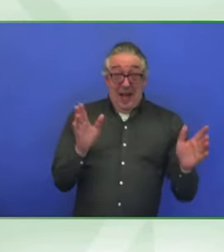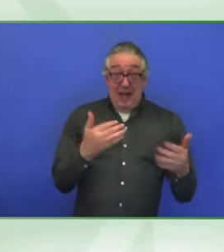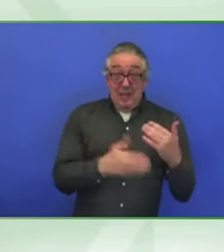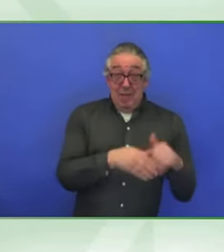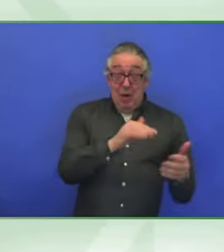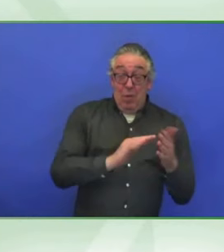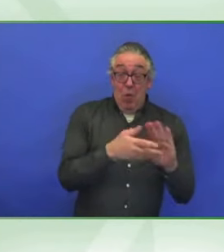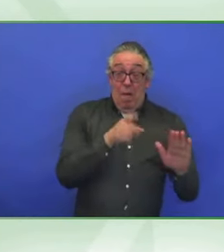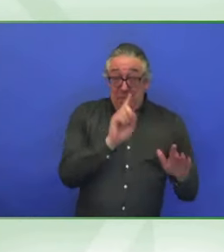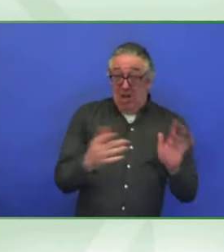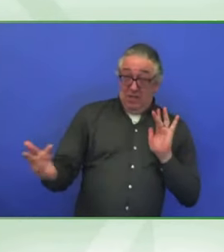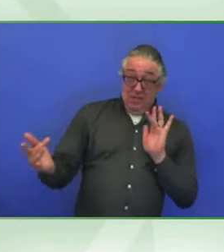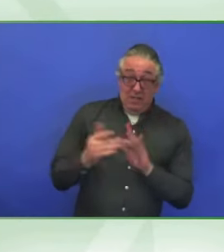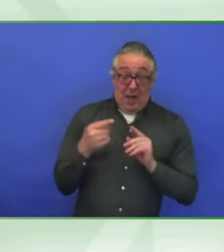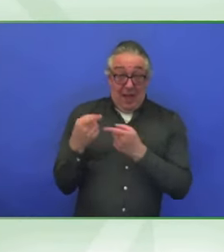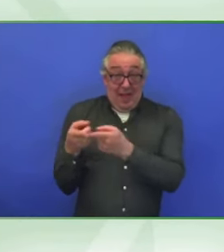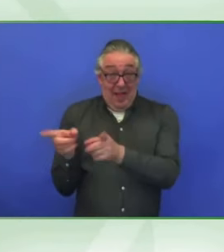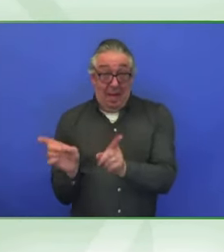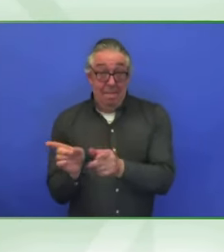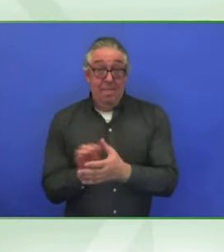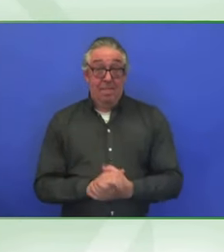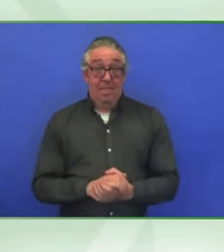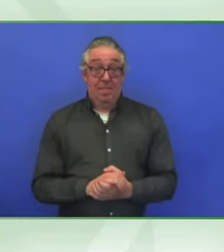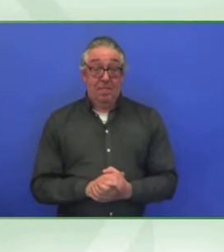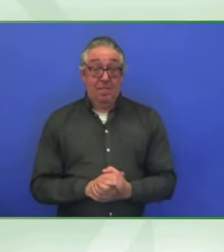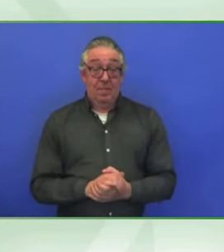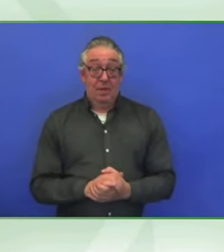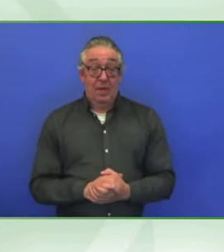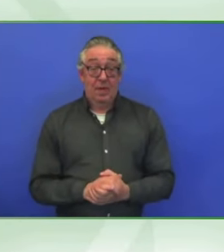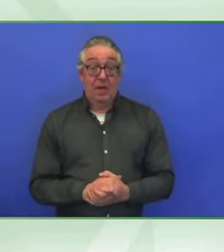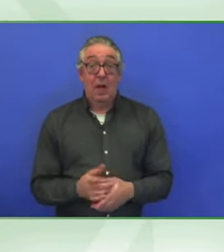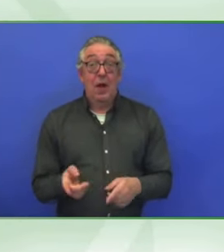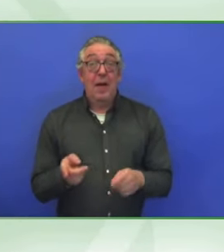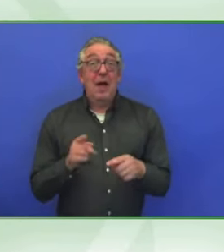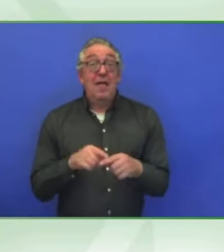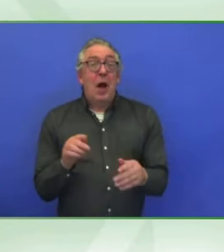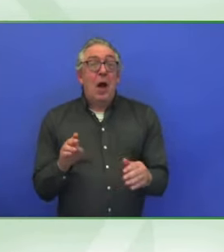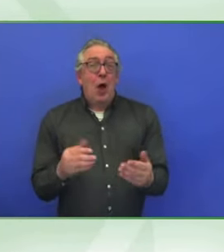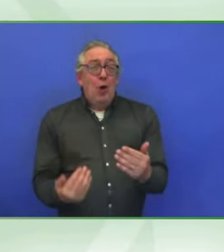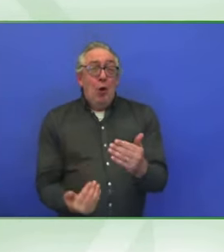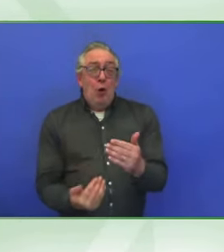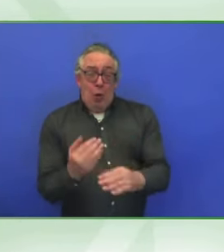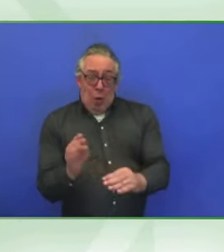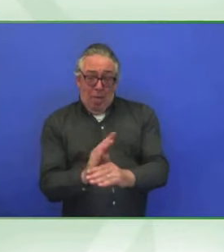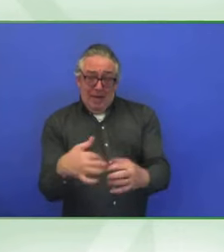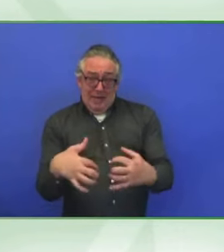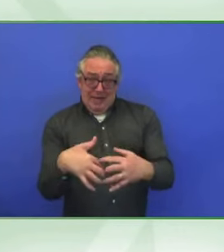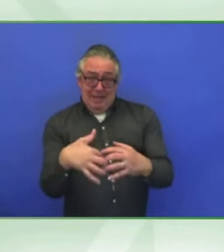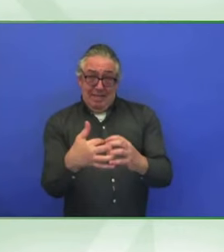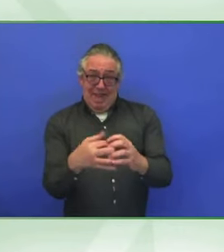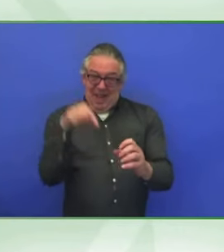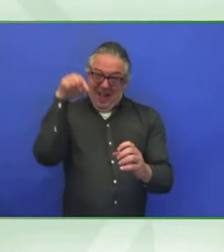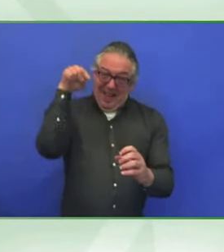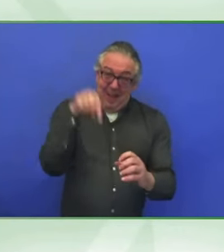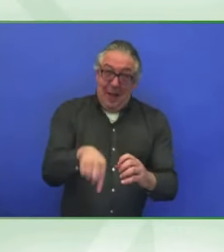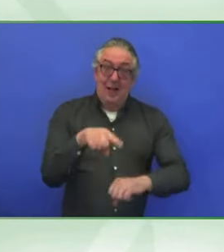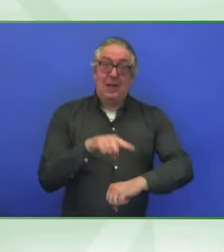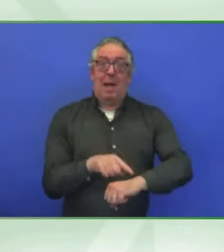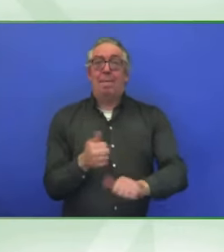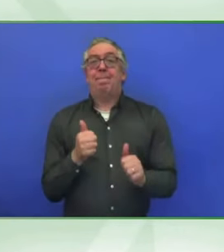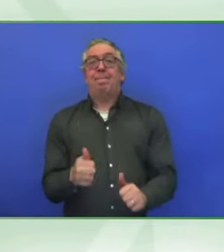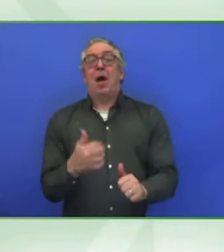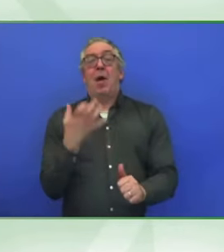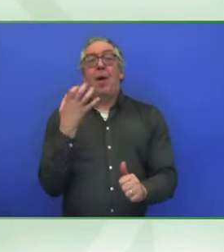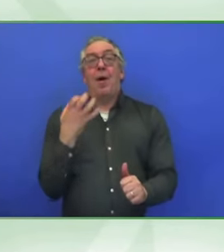when a company is a, is in the conceptual stage, that's when you want to integrate disability inclusion into the company.